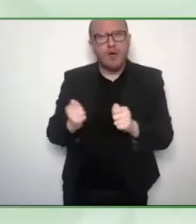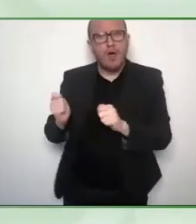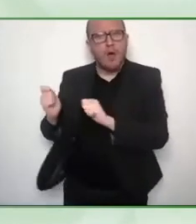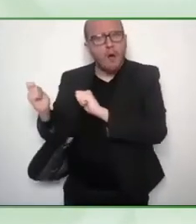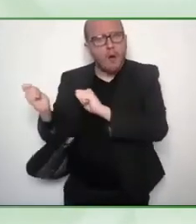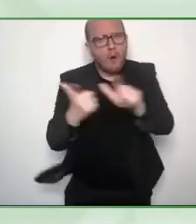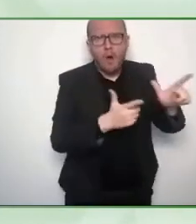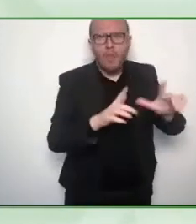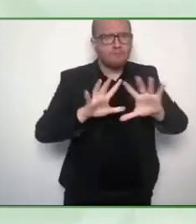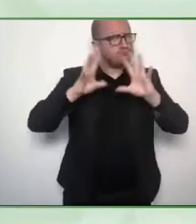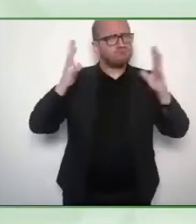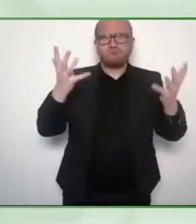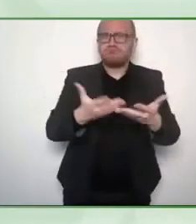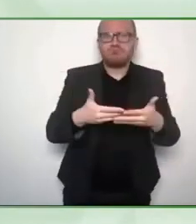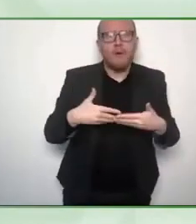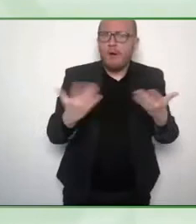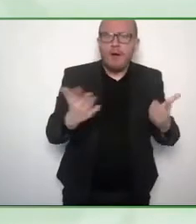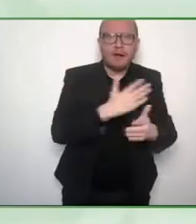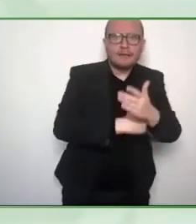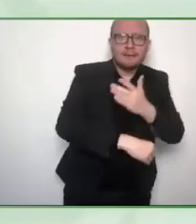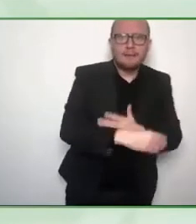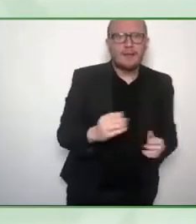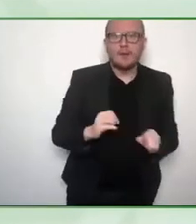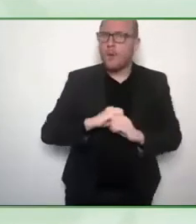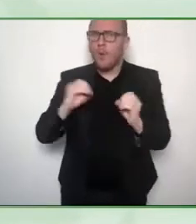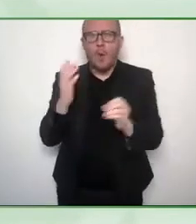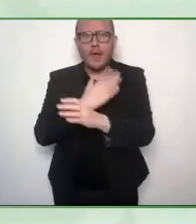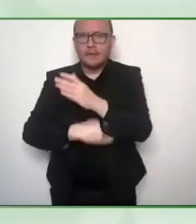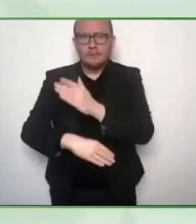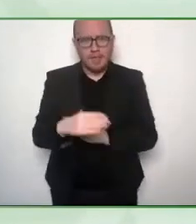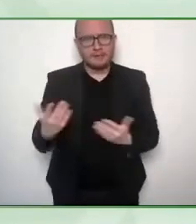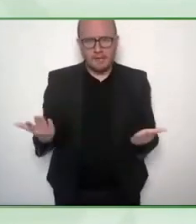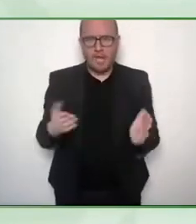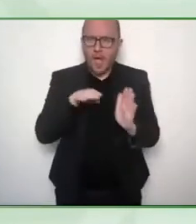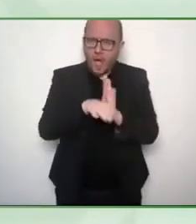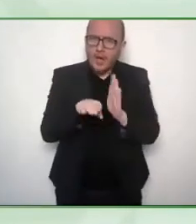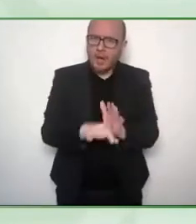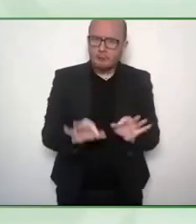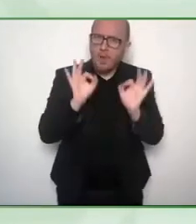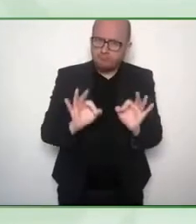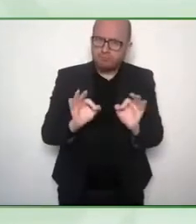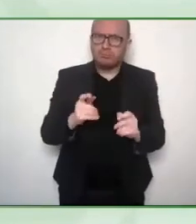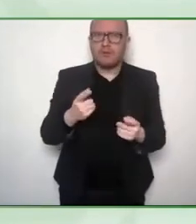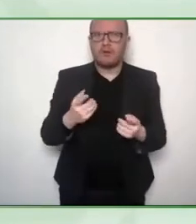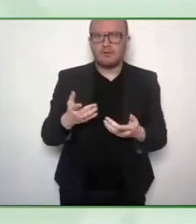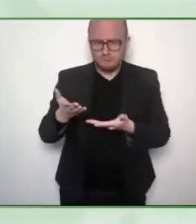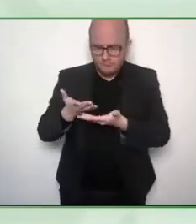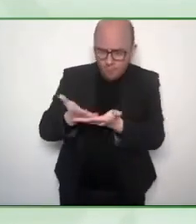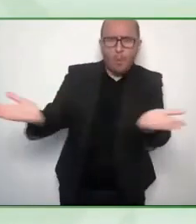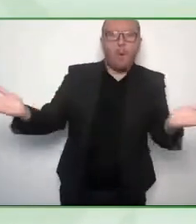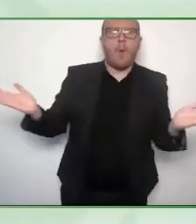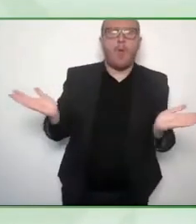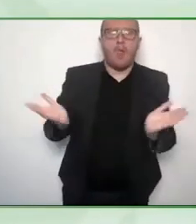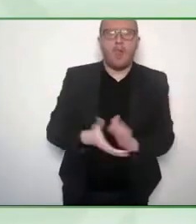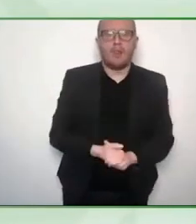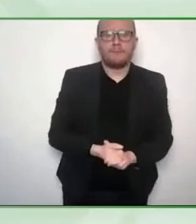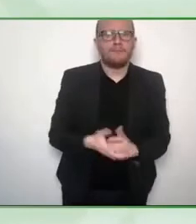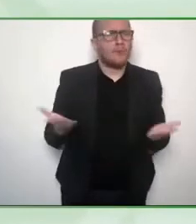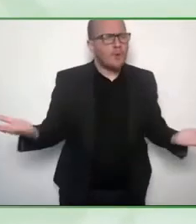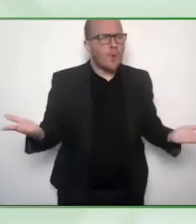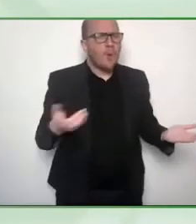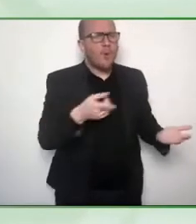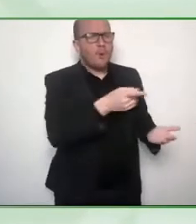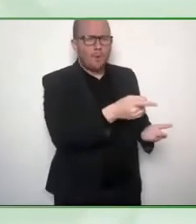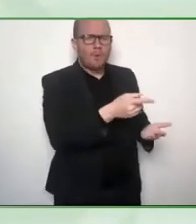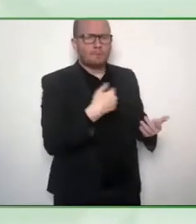have, which is inclusive travel for everyone, for all, not just India, but for the world? What do you need from us? What do you need from the community?